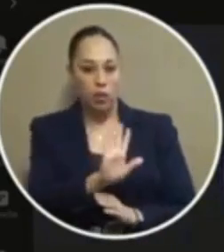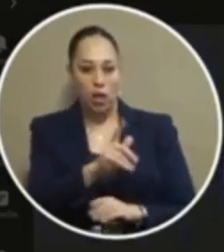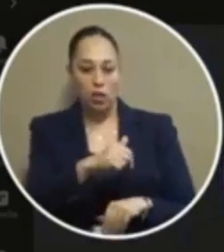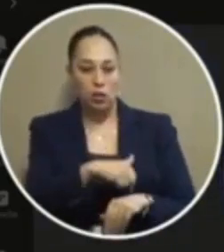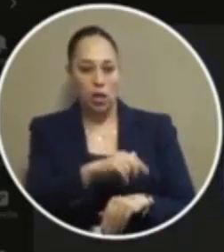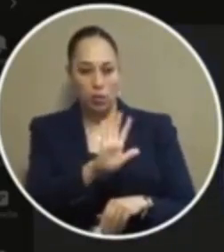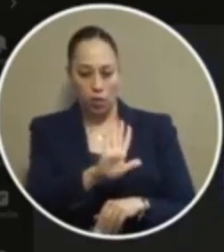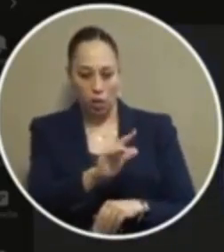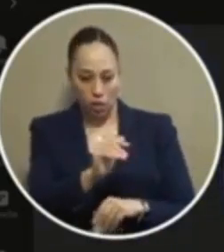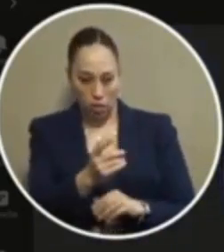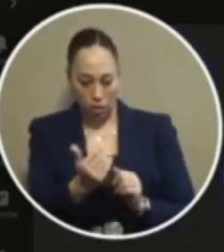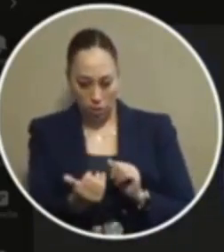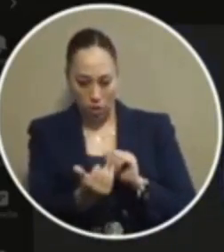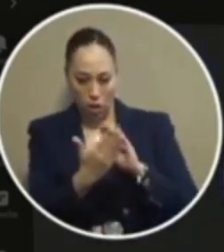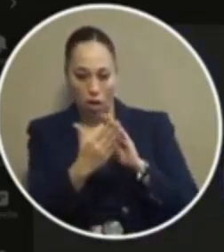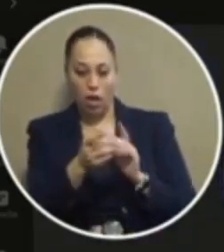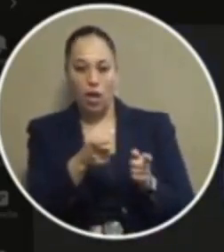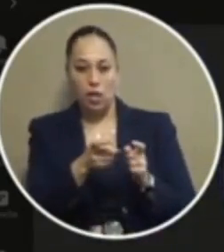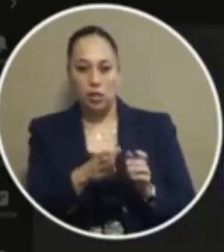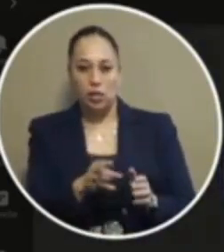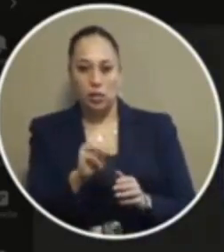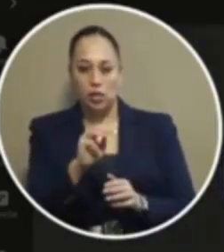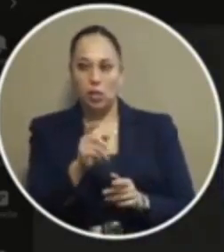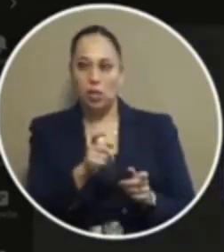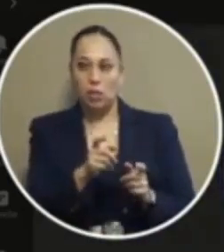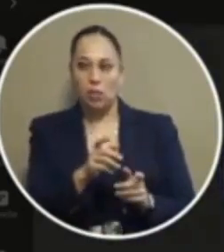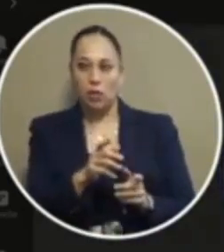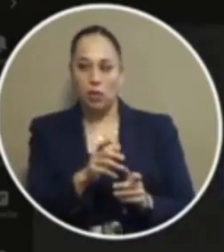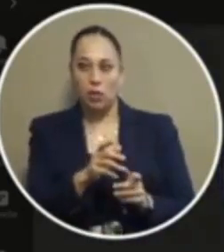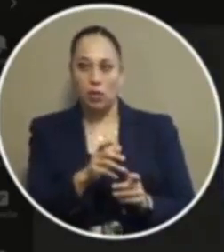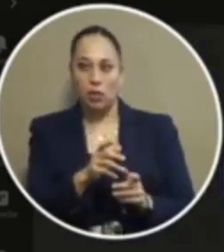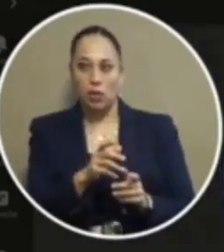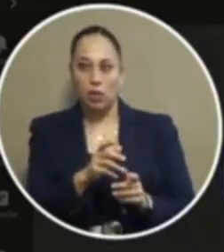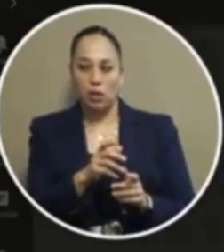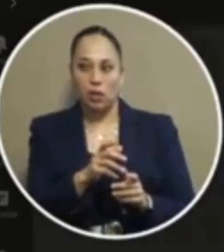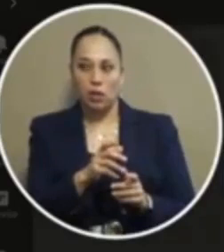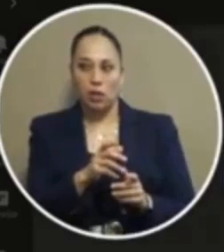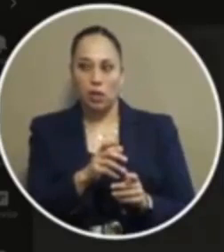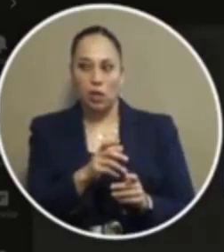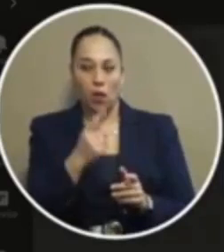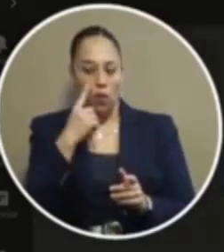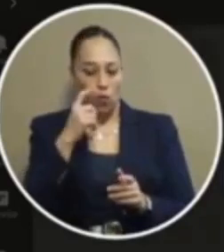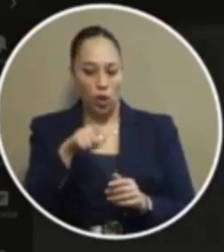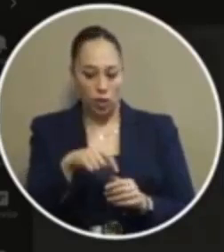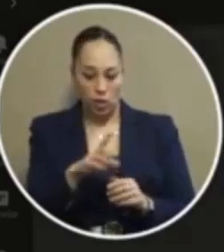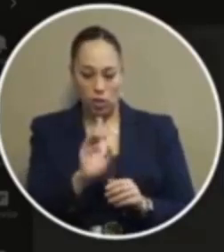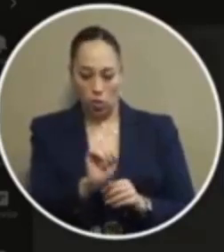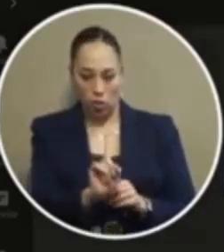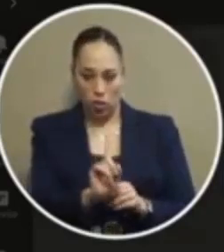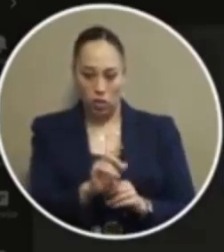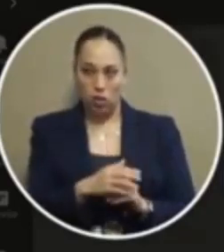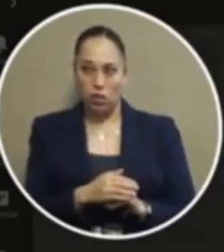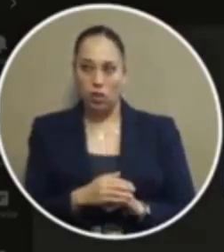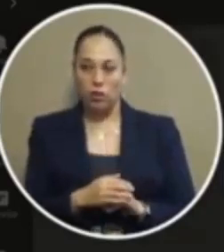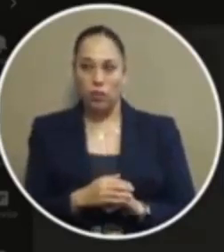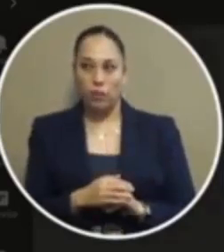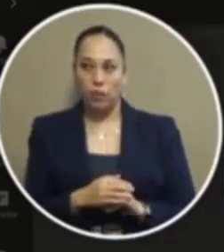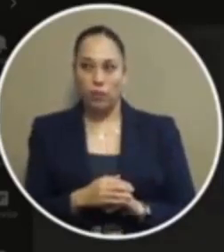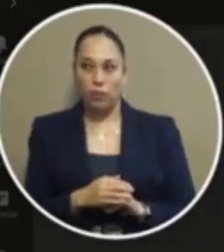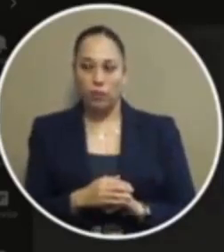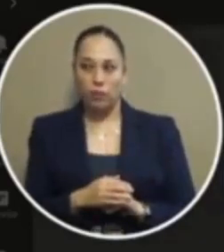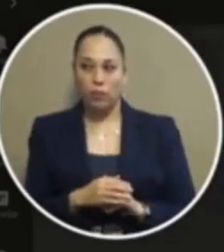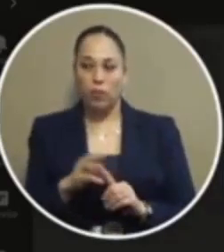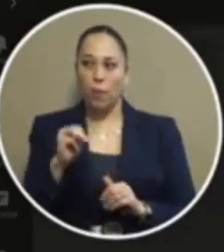time but let me address the city manager please as chairman of this board okay uh